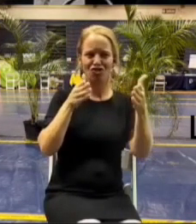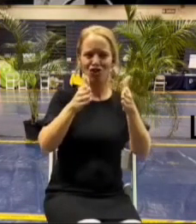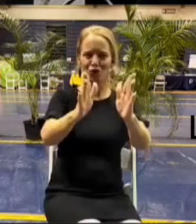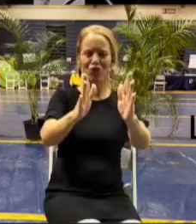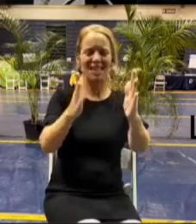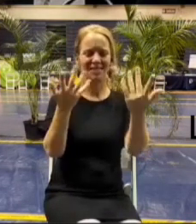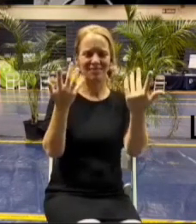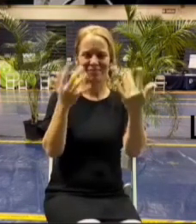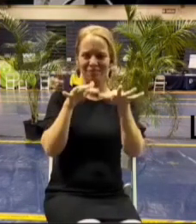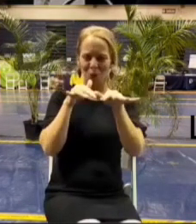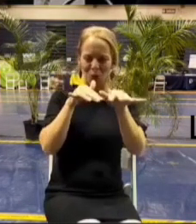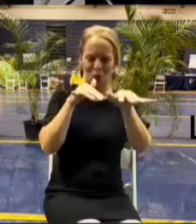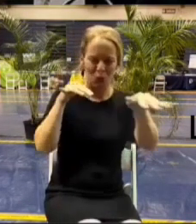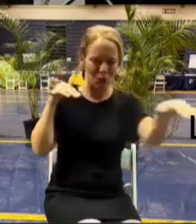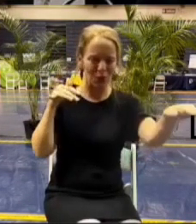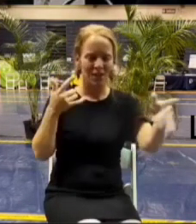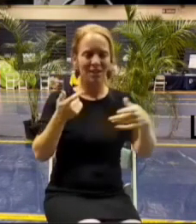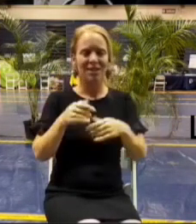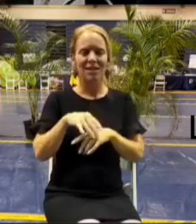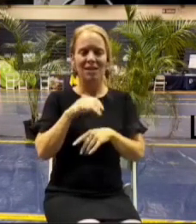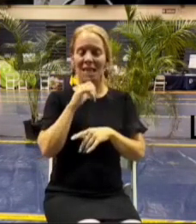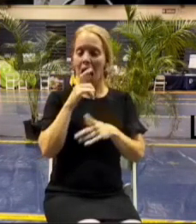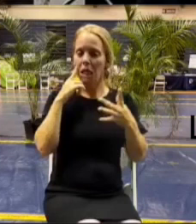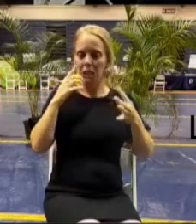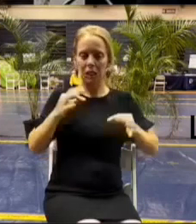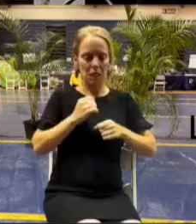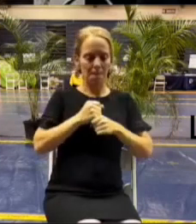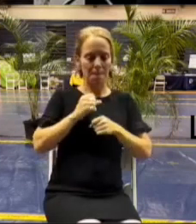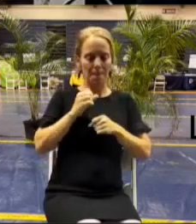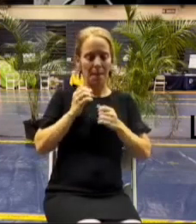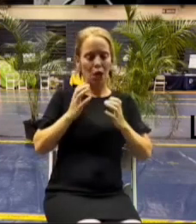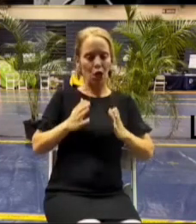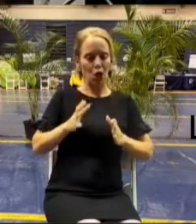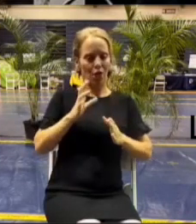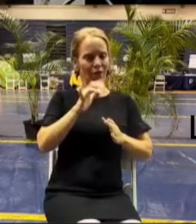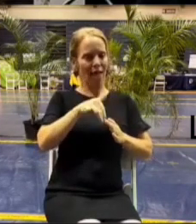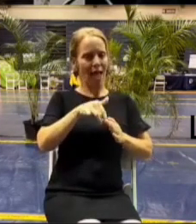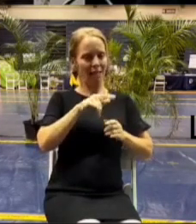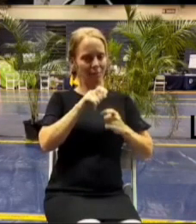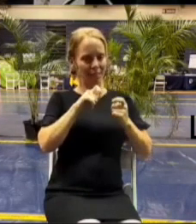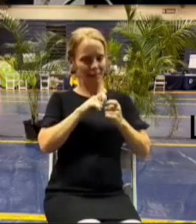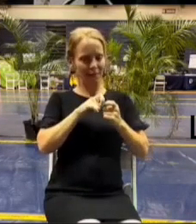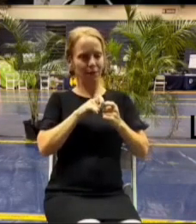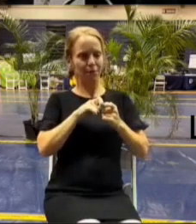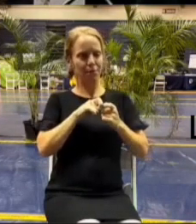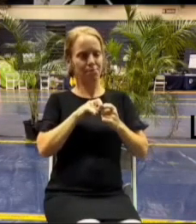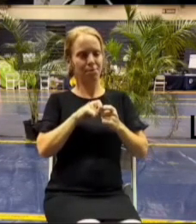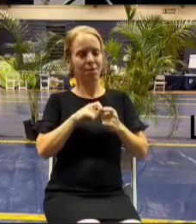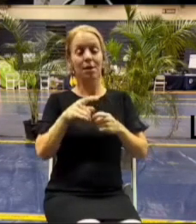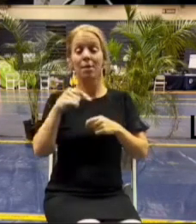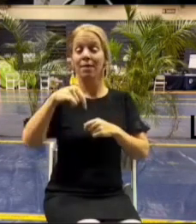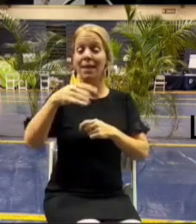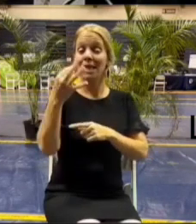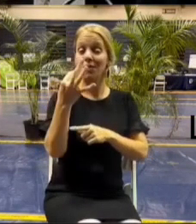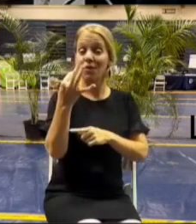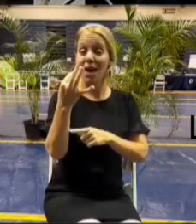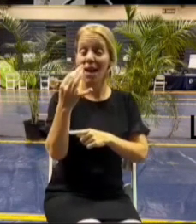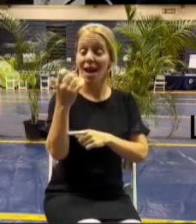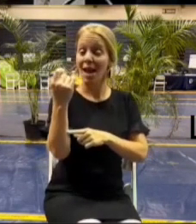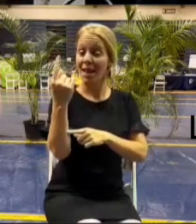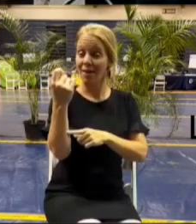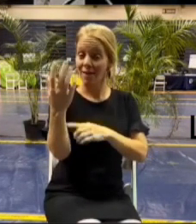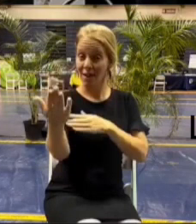not a decision maker on that however this friday at 11 a.m